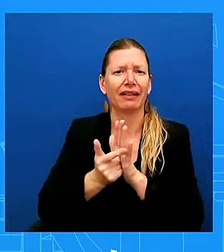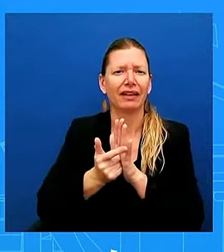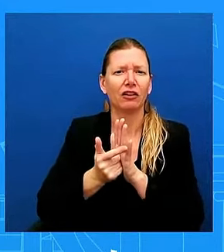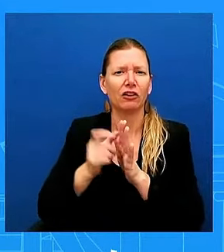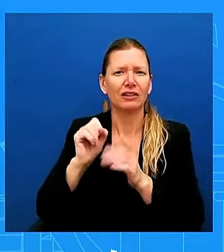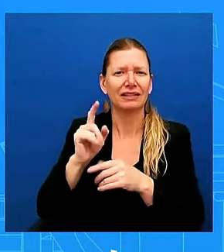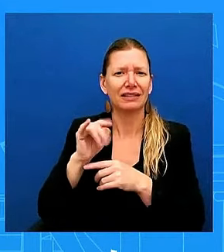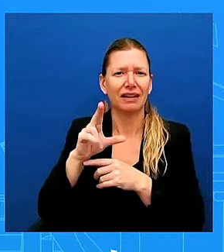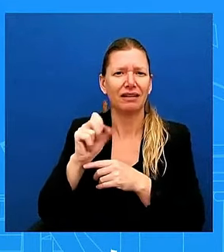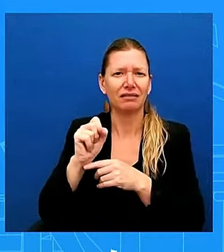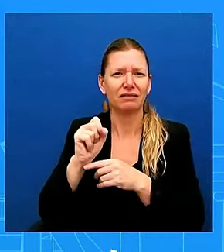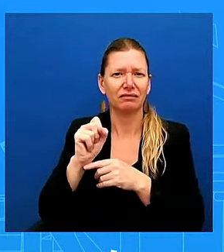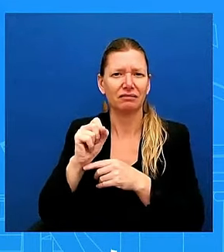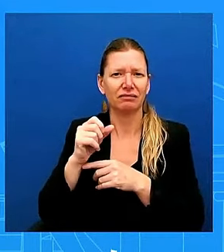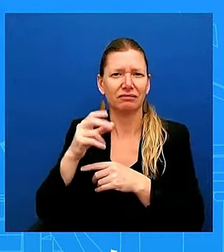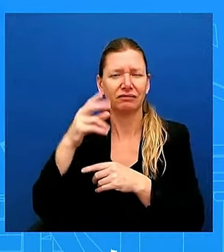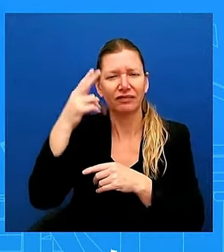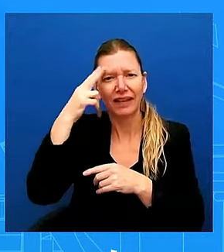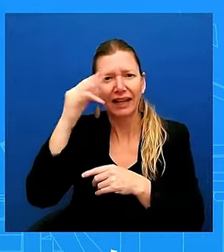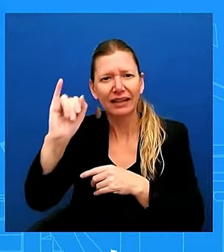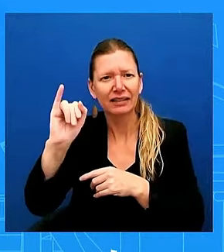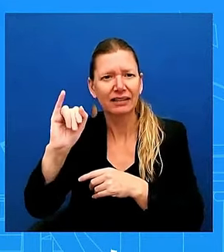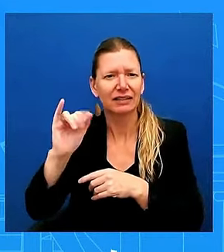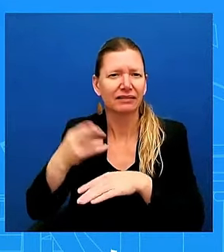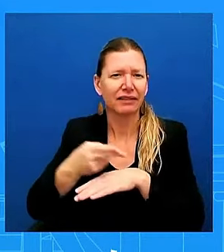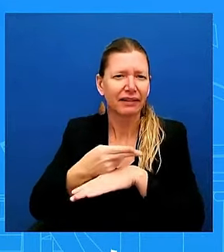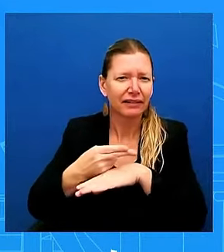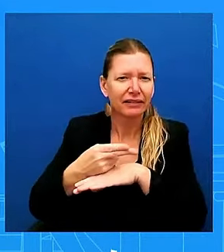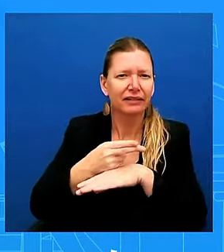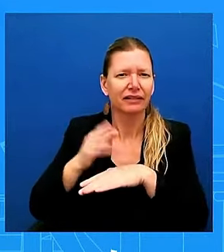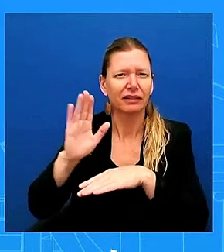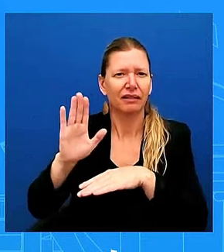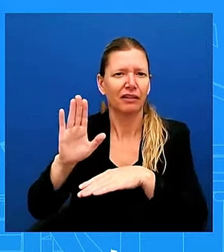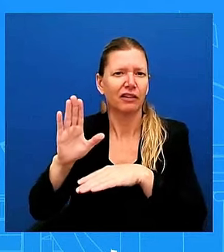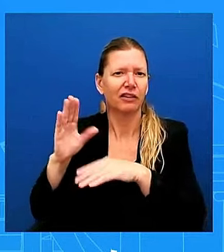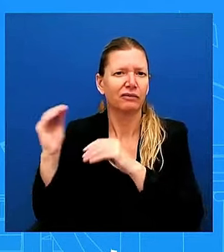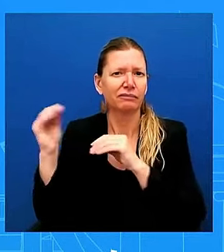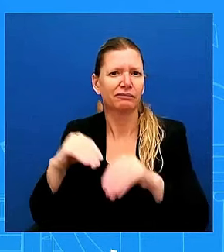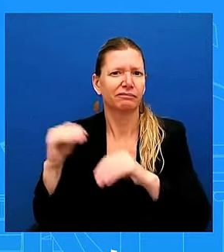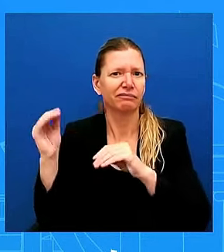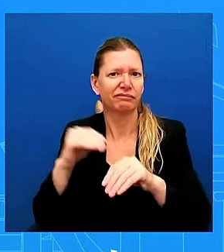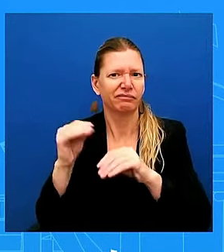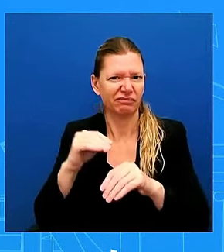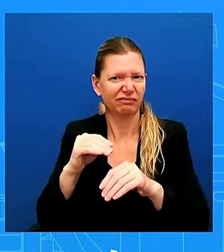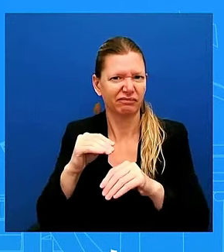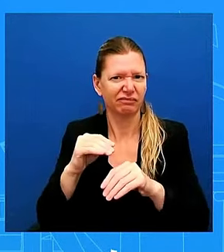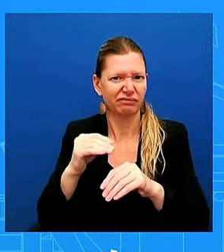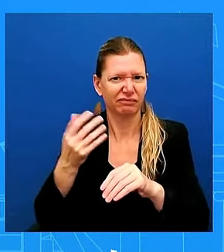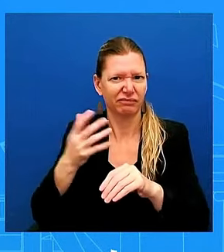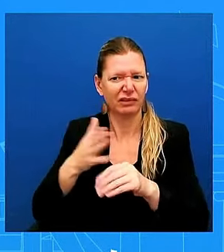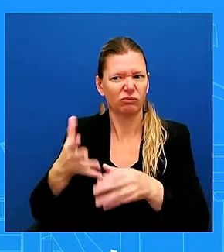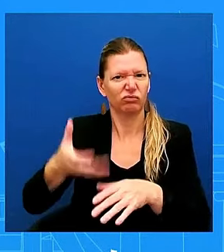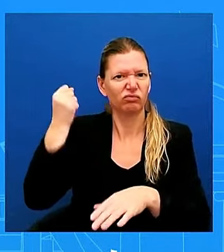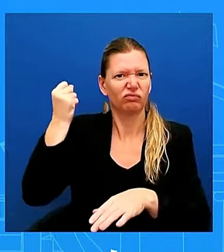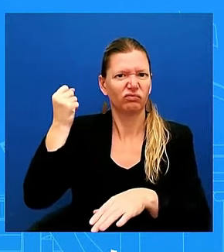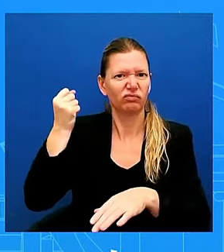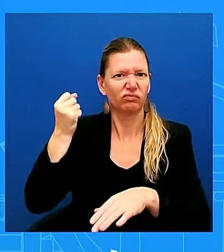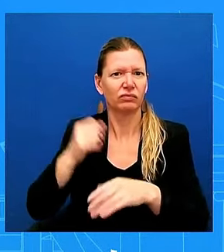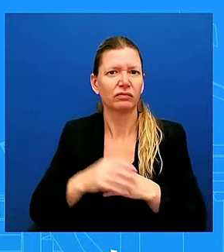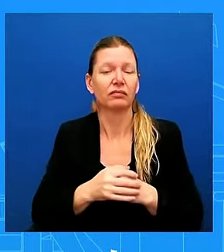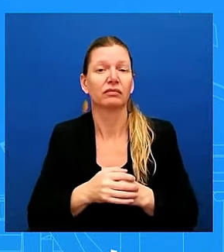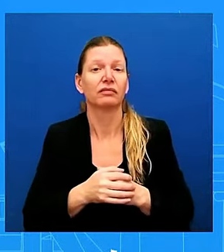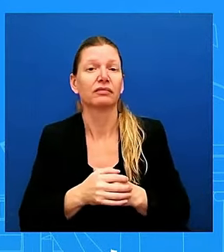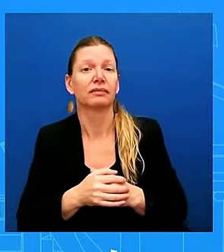Look, here's the fact. The fact is they're here legally, right? That is the fact TPS. That's what it gives you.